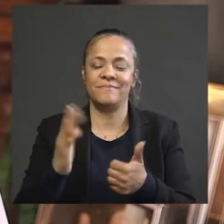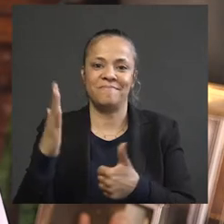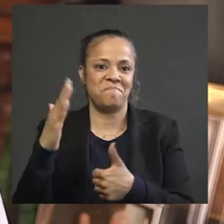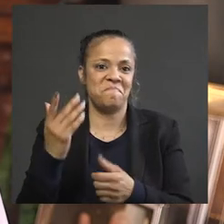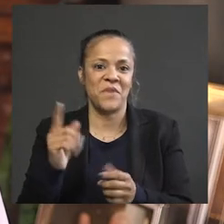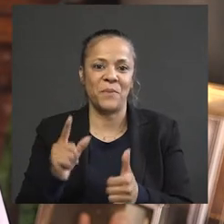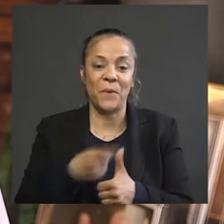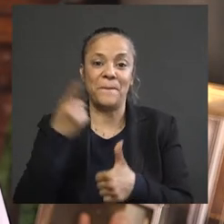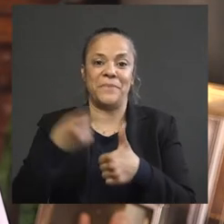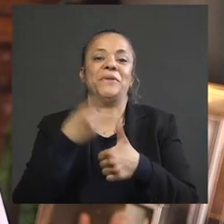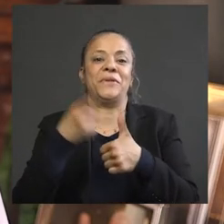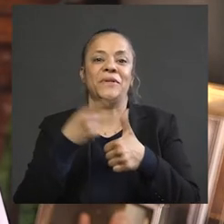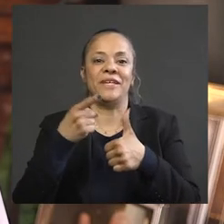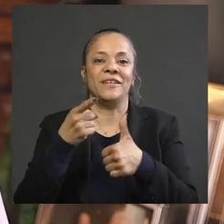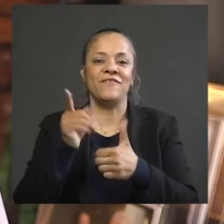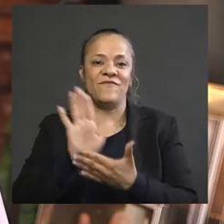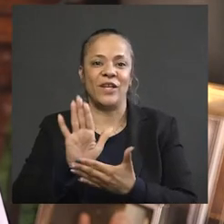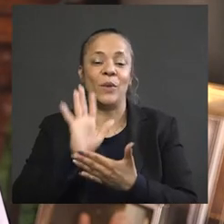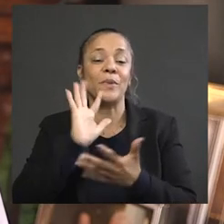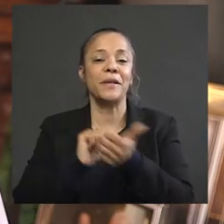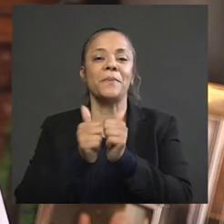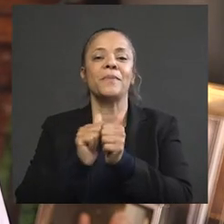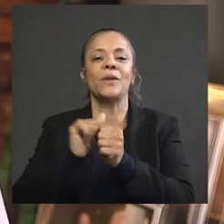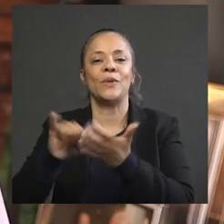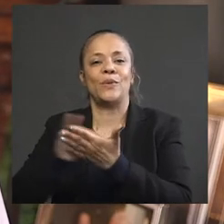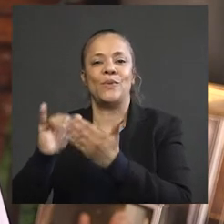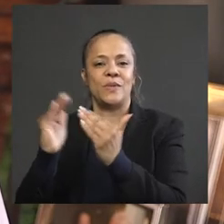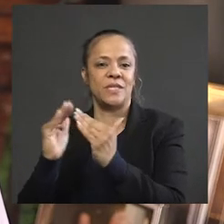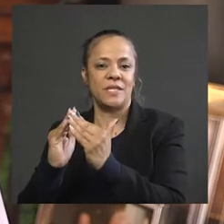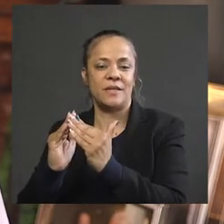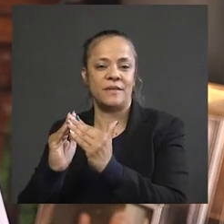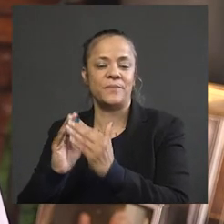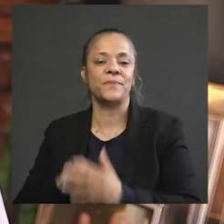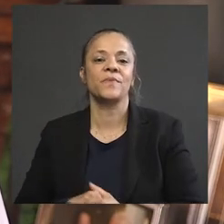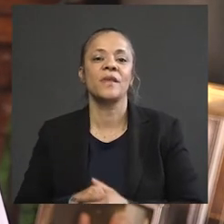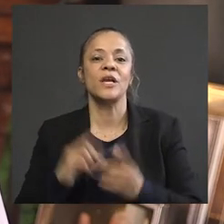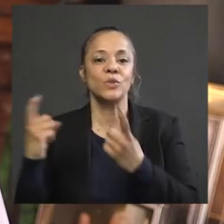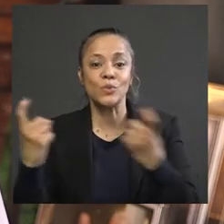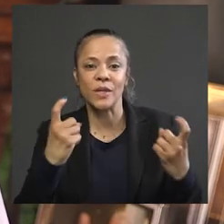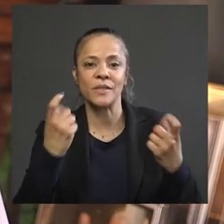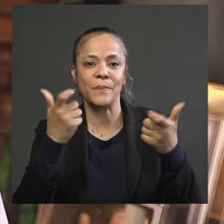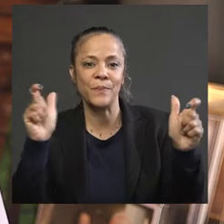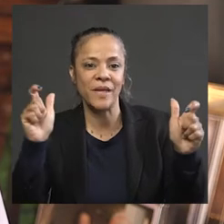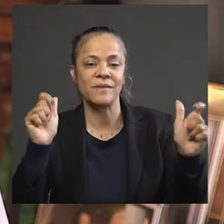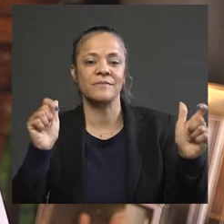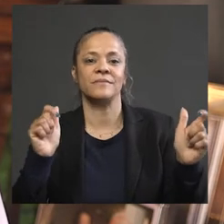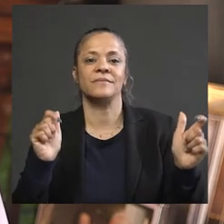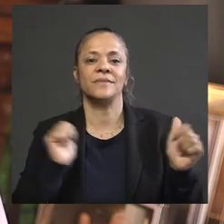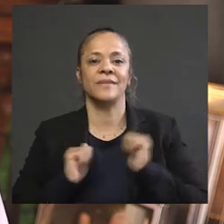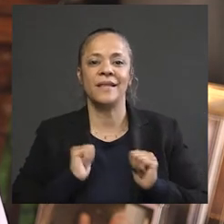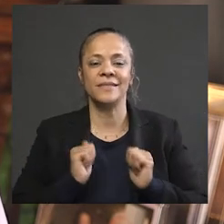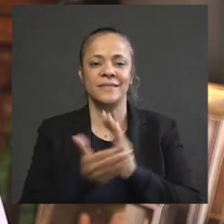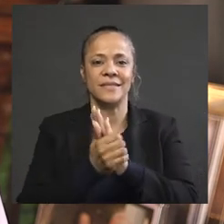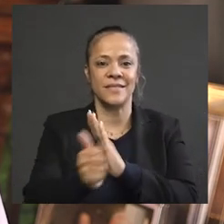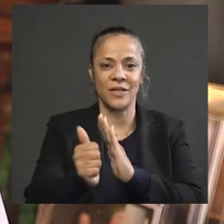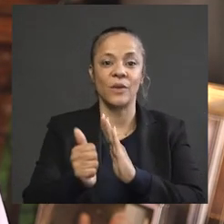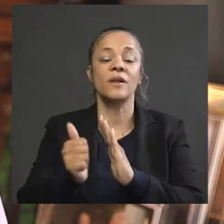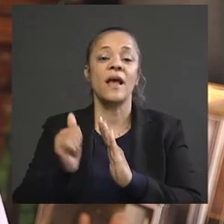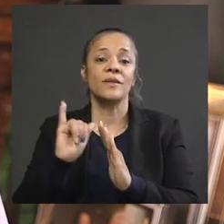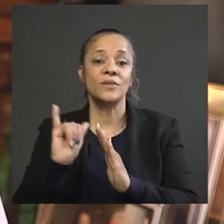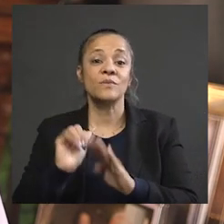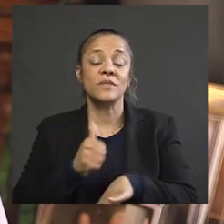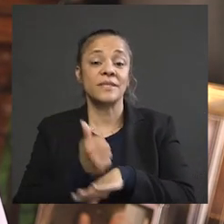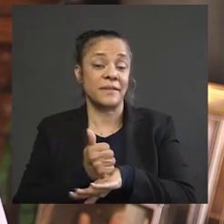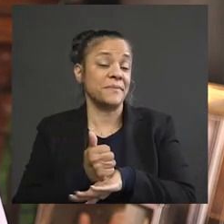size in the area and will compete with New York City venues, attracting big talent and regional audiences while also setting the stage for